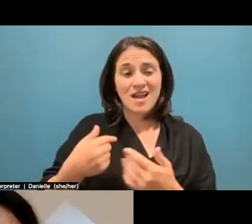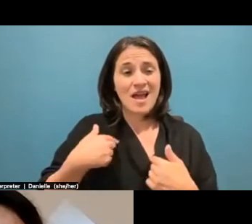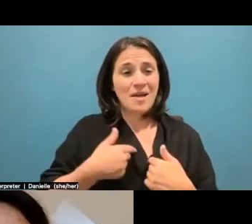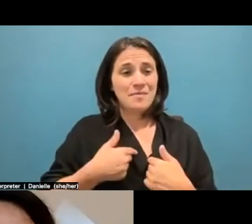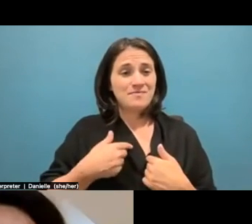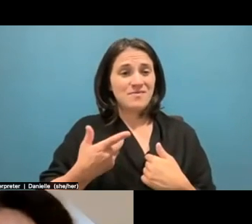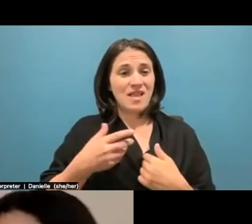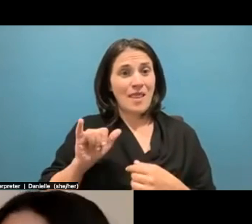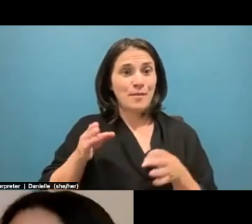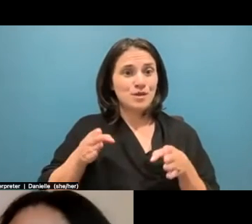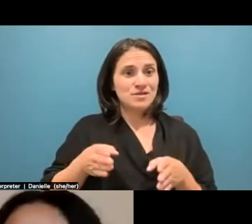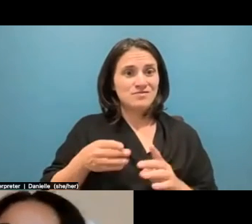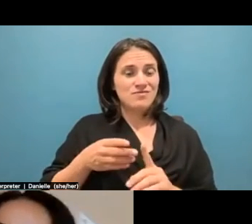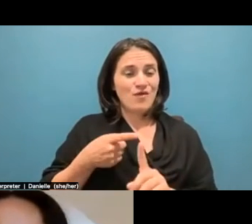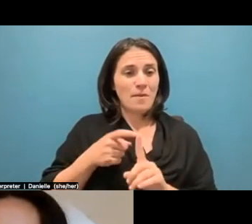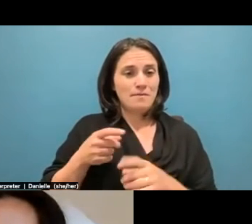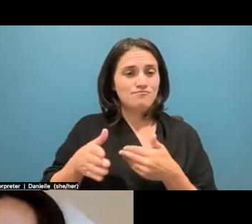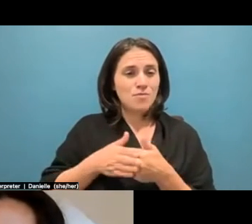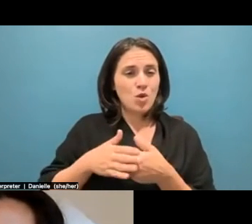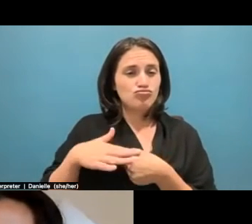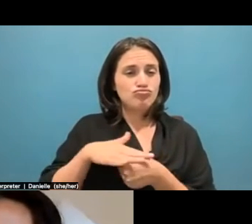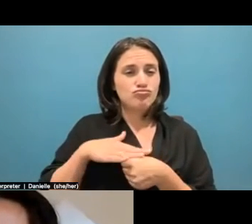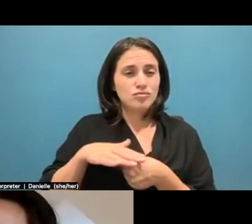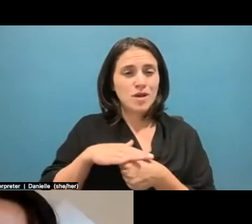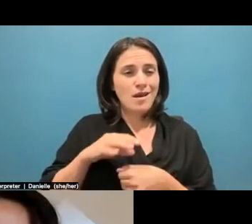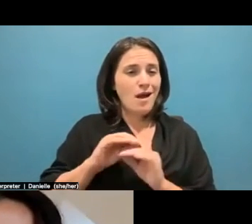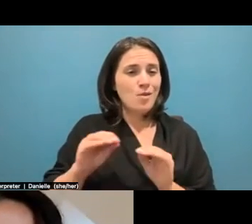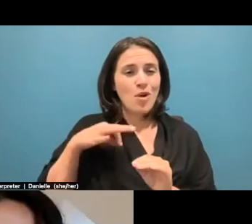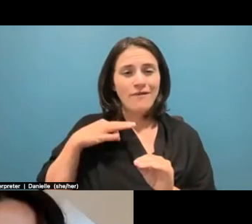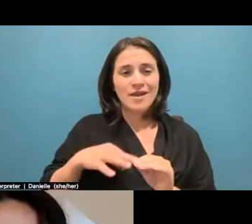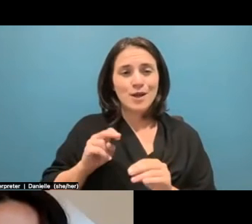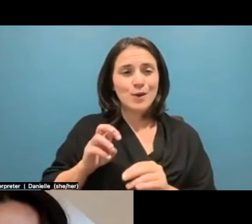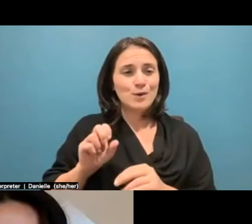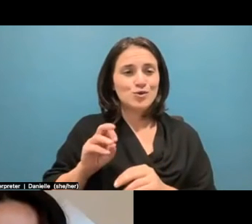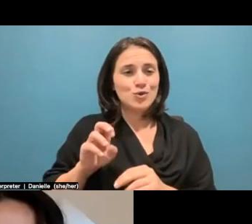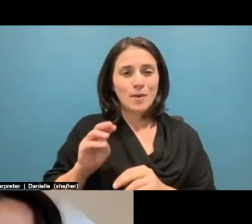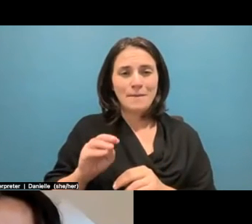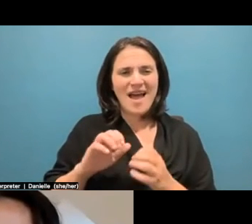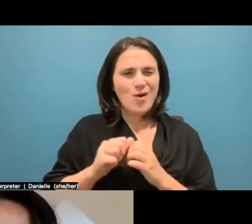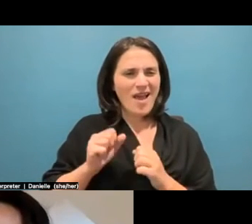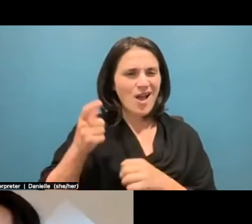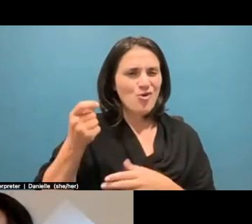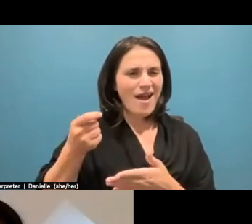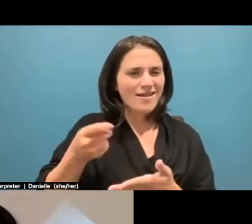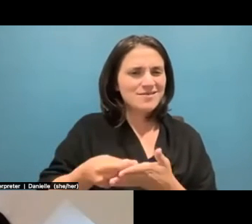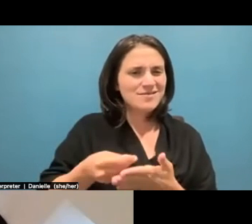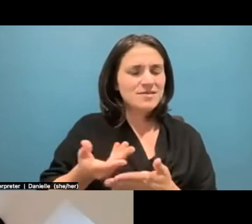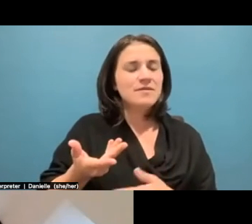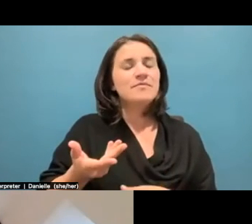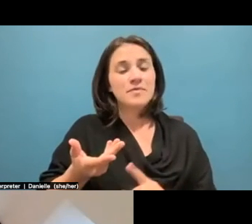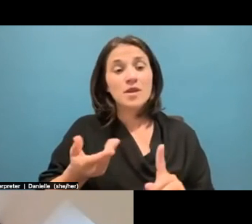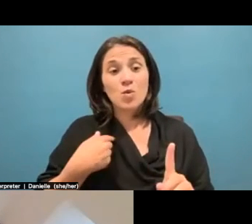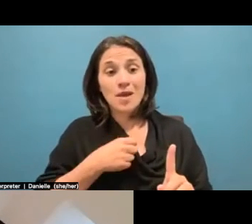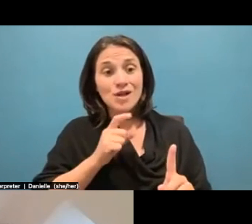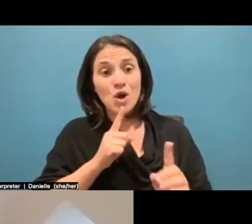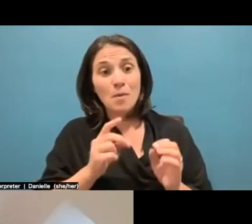going to say, I mean, unless Justin, you want to pop in, I was going to say, Colleen, we can talk about that next week, but any, any suggestions,